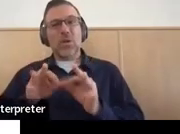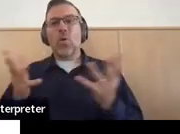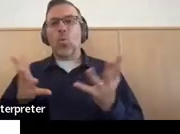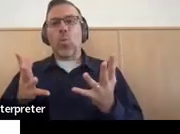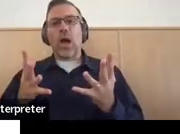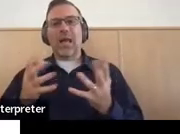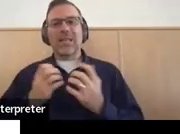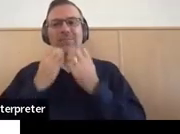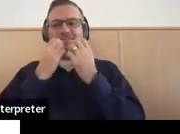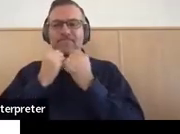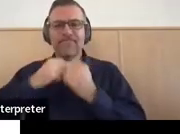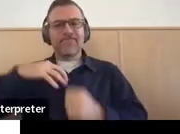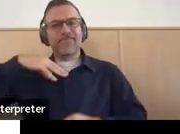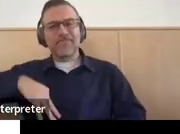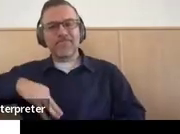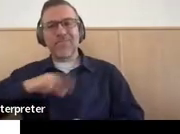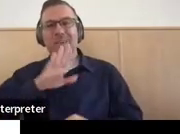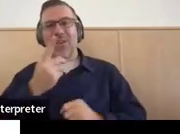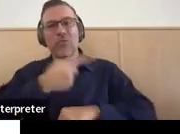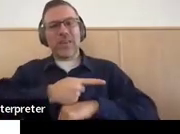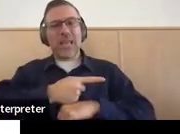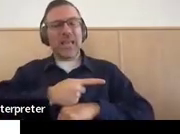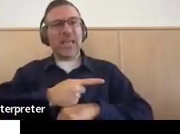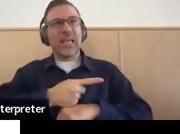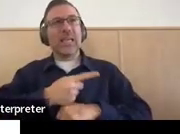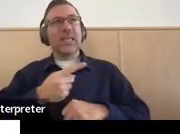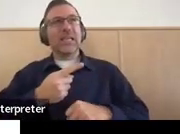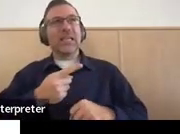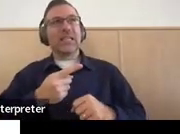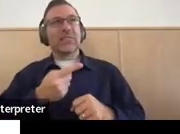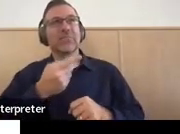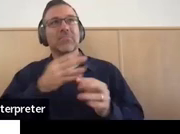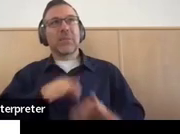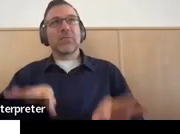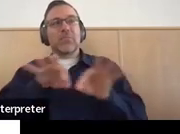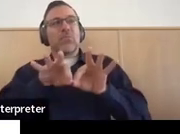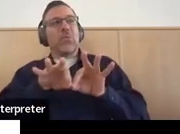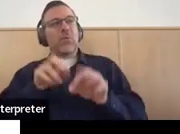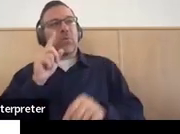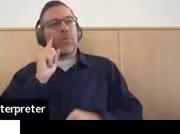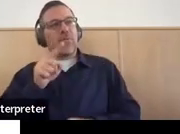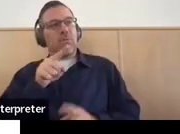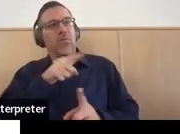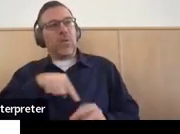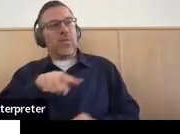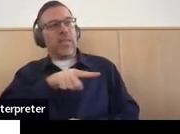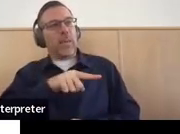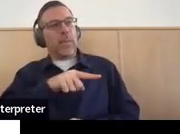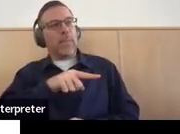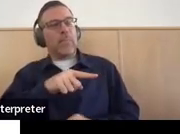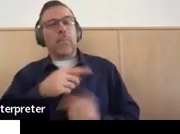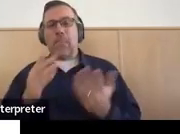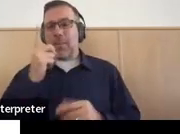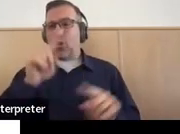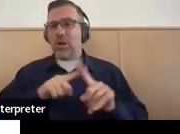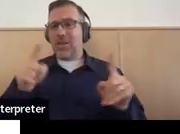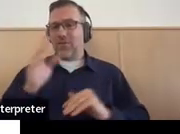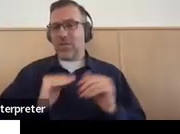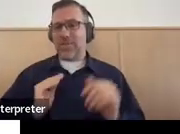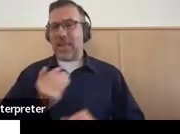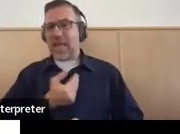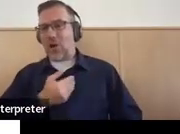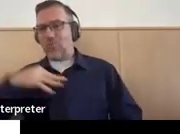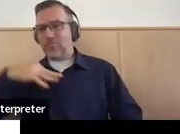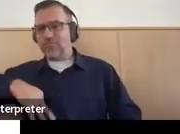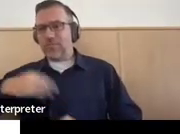is just as meaningful for them and it might look different than a meaningful day is for us. So